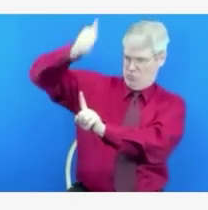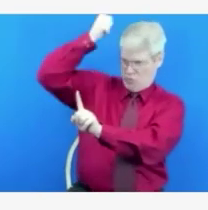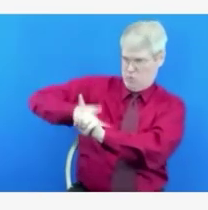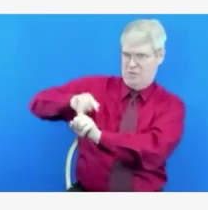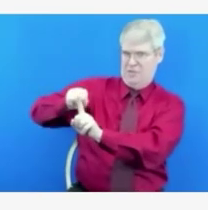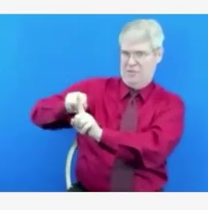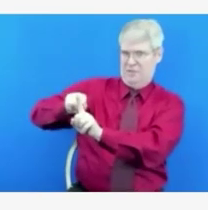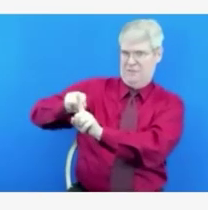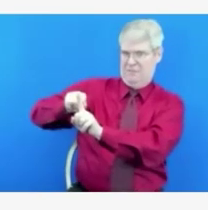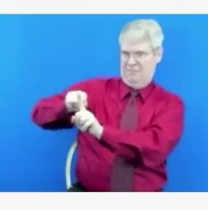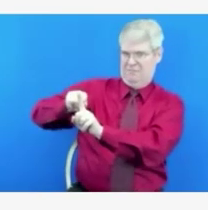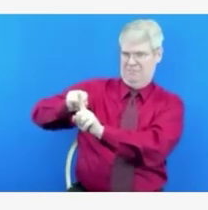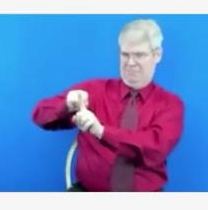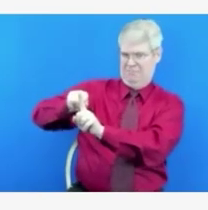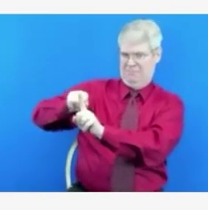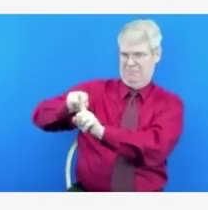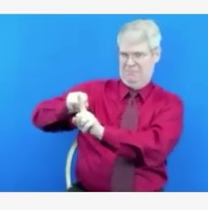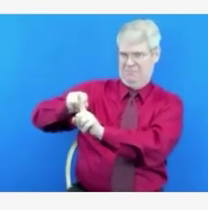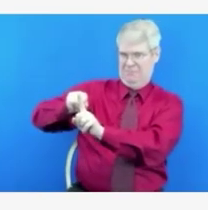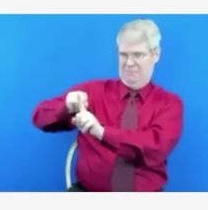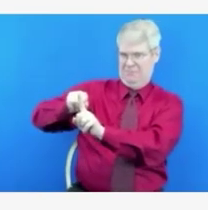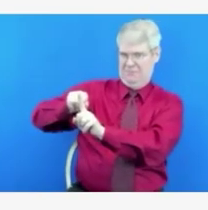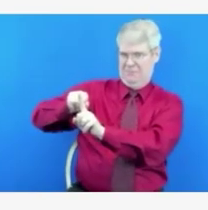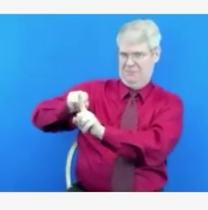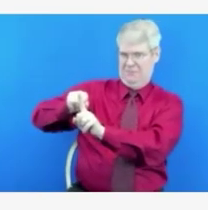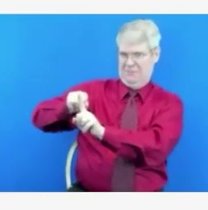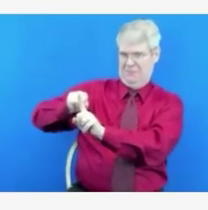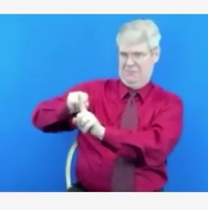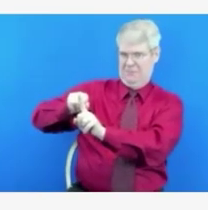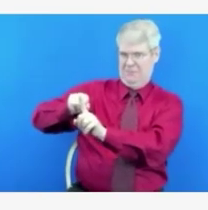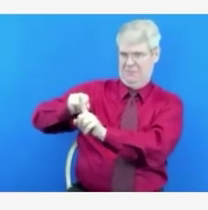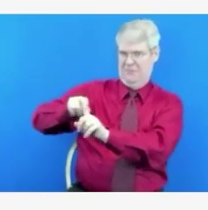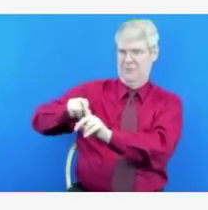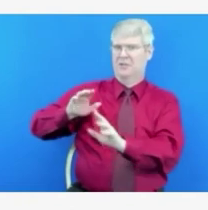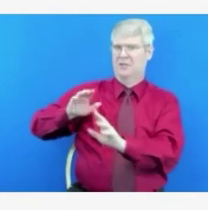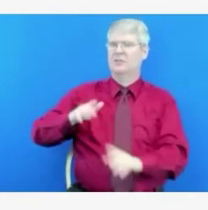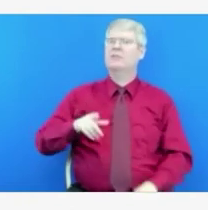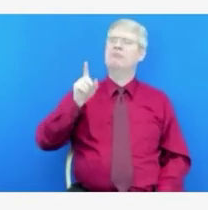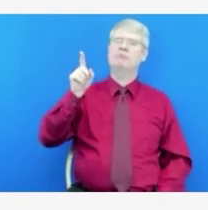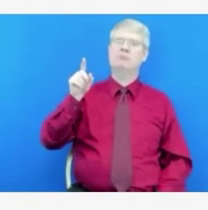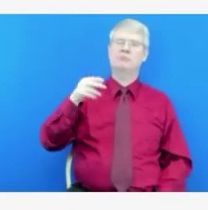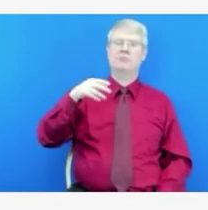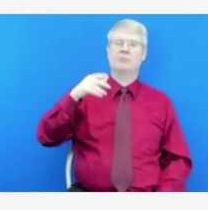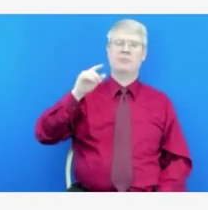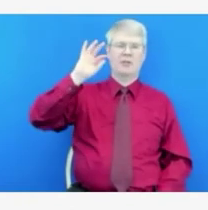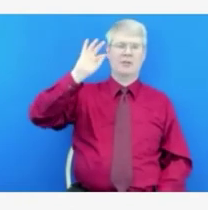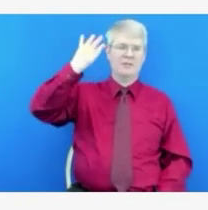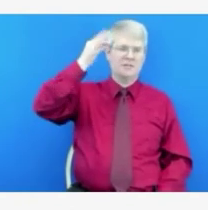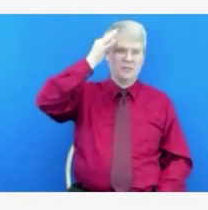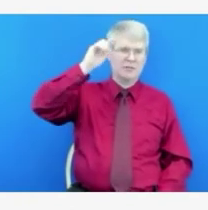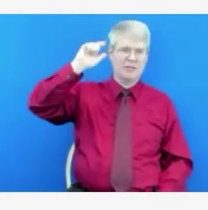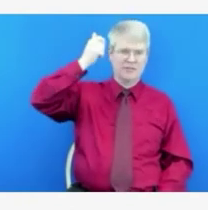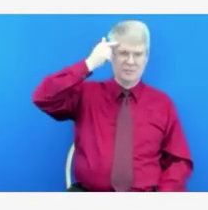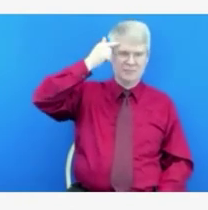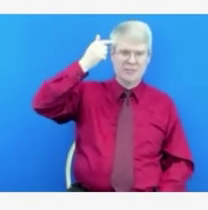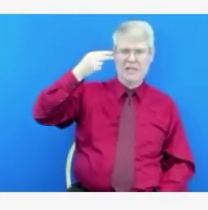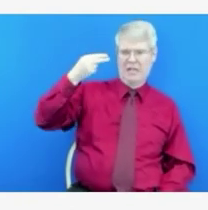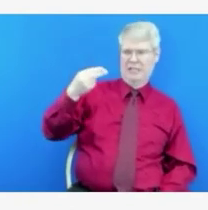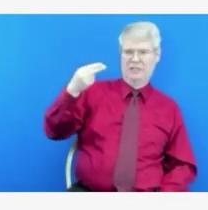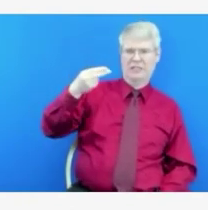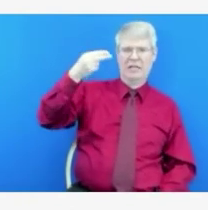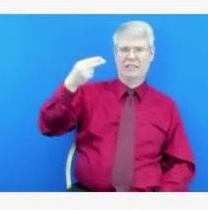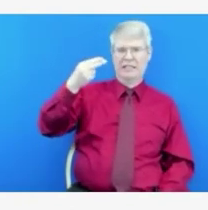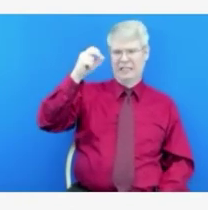is in the HHS Protect data, I'm happy to talk with you. Maybe we can talk offline and I can go through the data